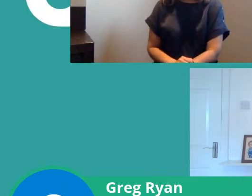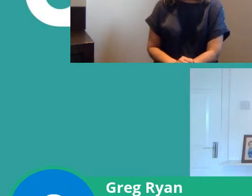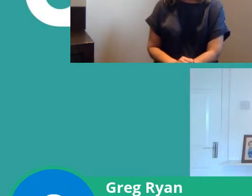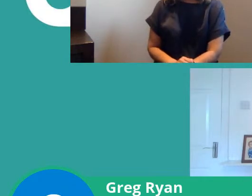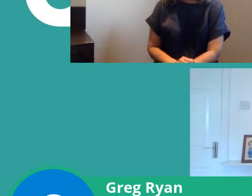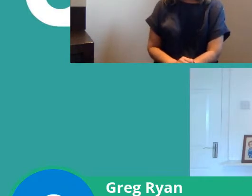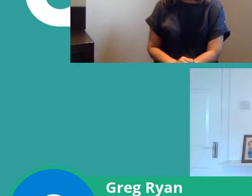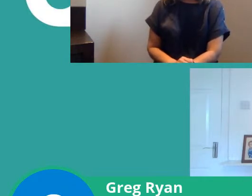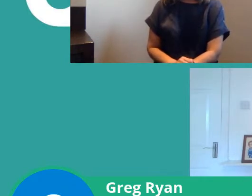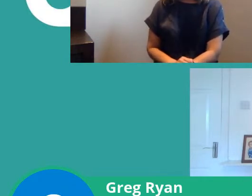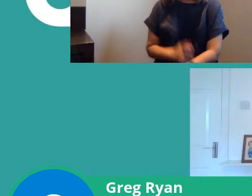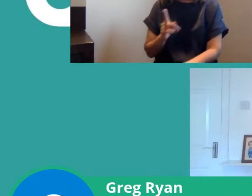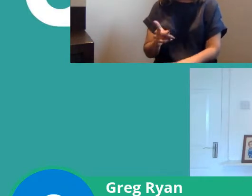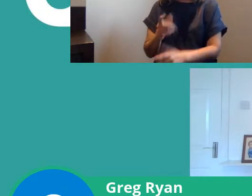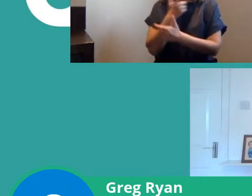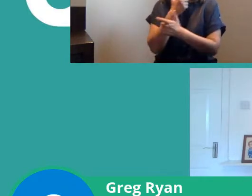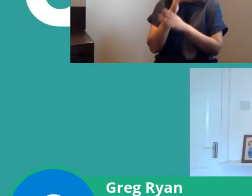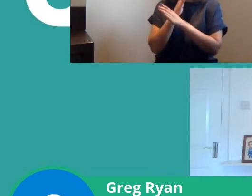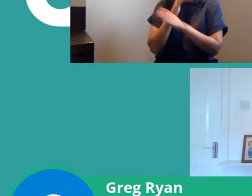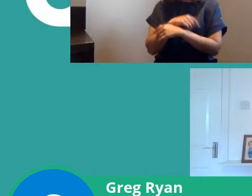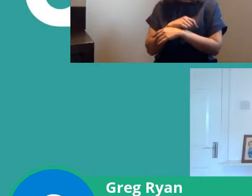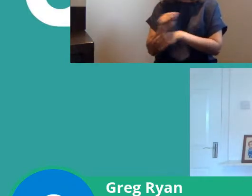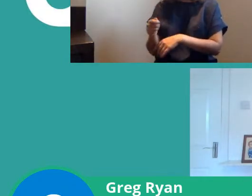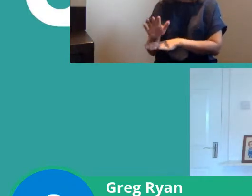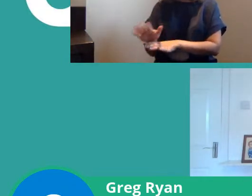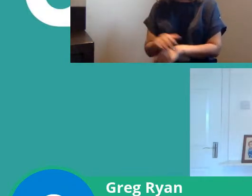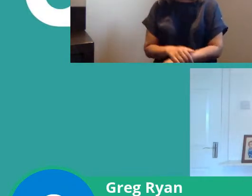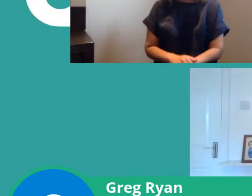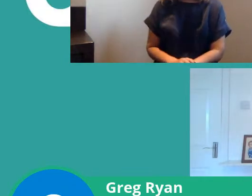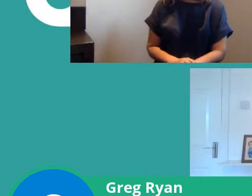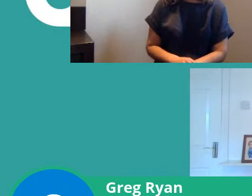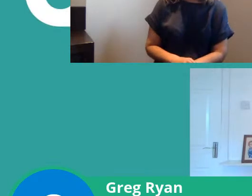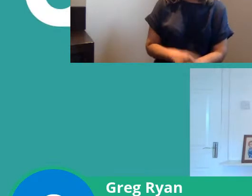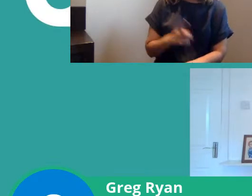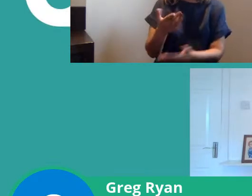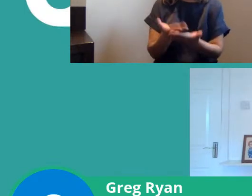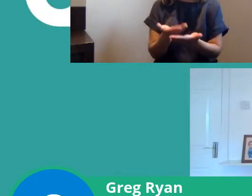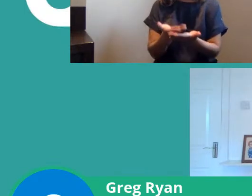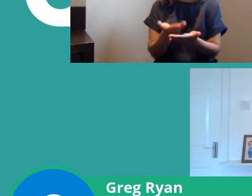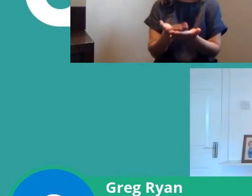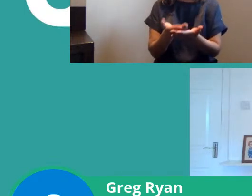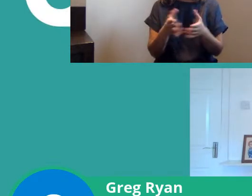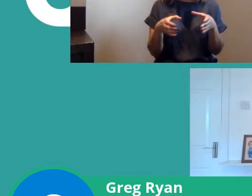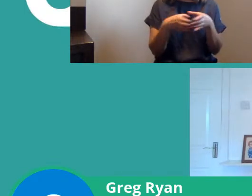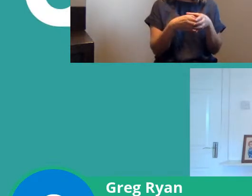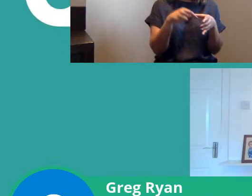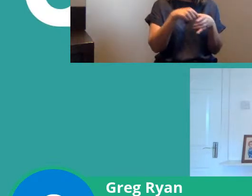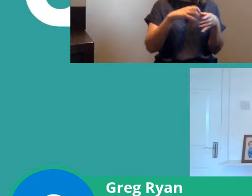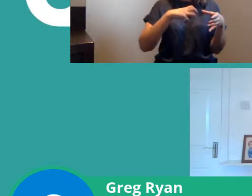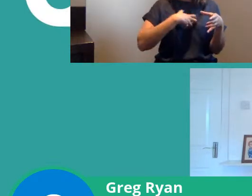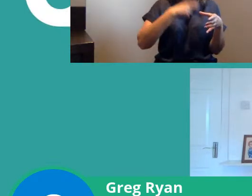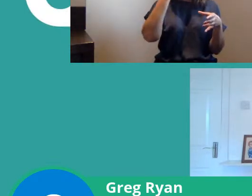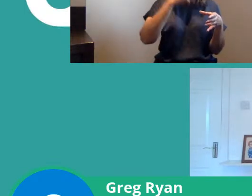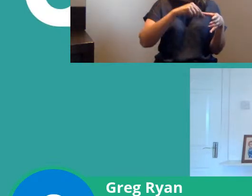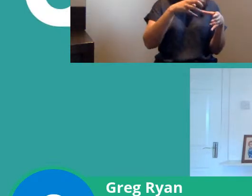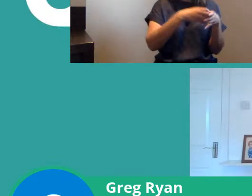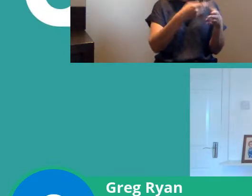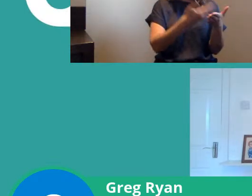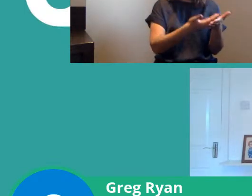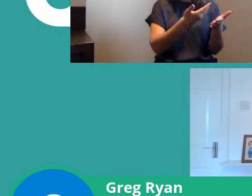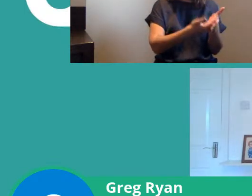keep the answer secret by muting myself but yeah so it depends actually what union you're in Greg so